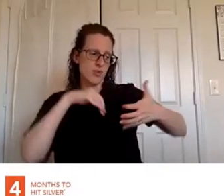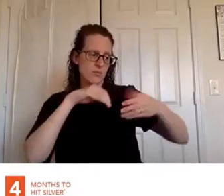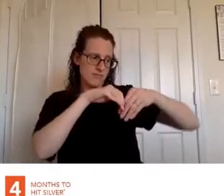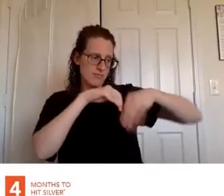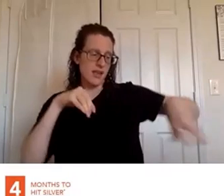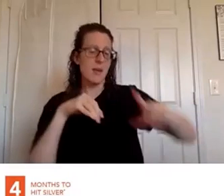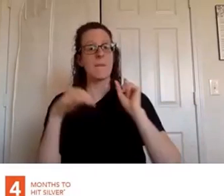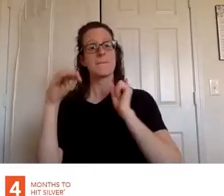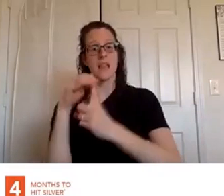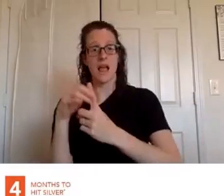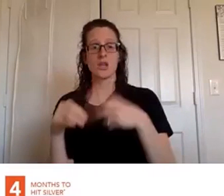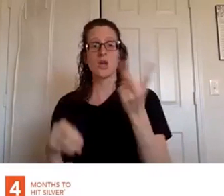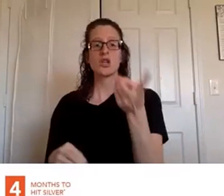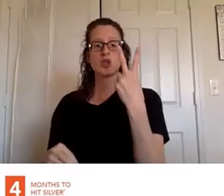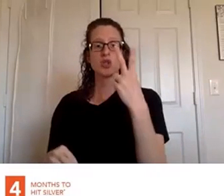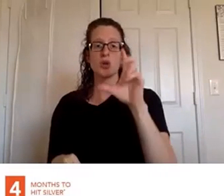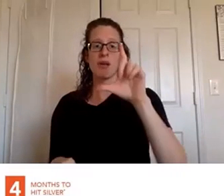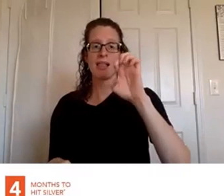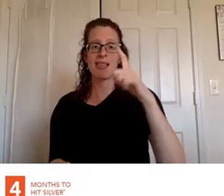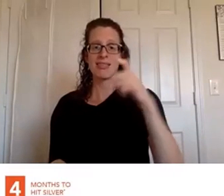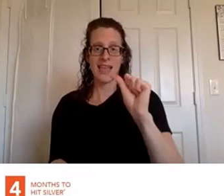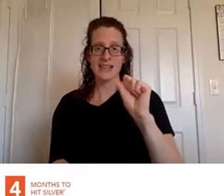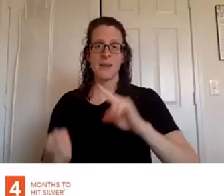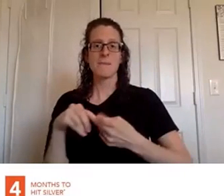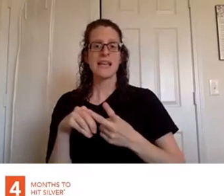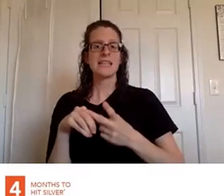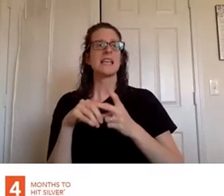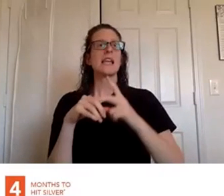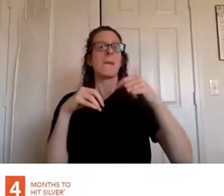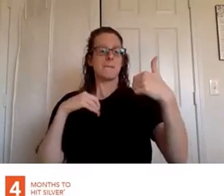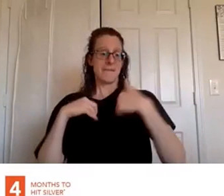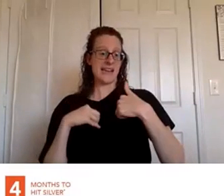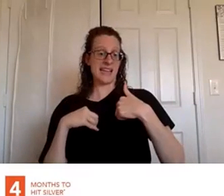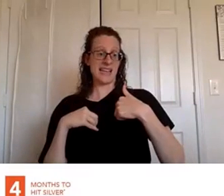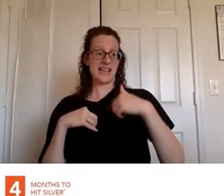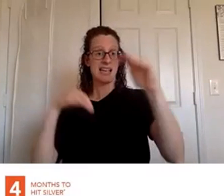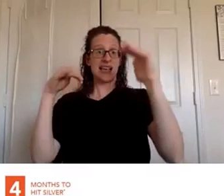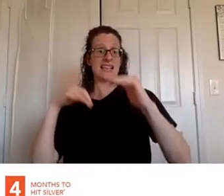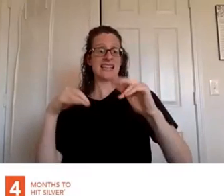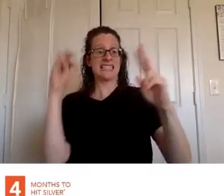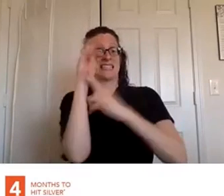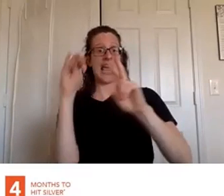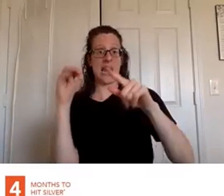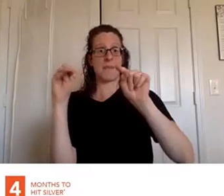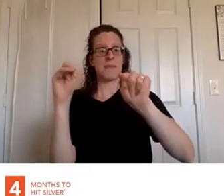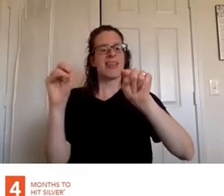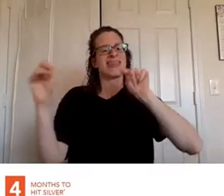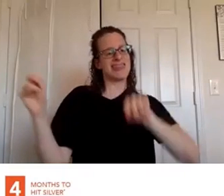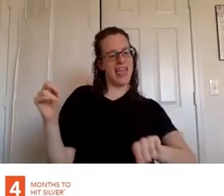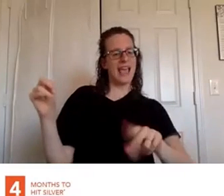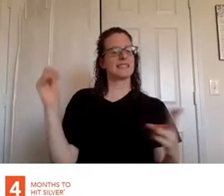have two legs under you and that's like people signed up under you and their purchases or the purchases of everyone under them